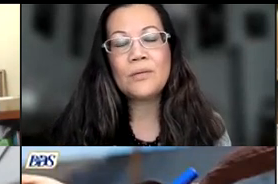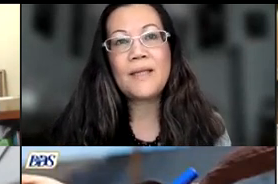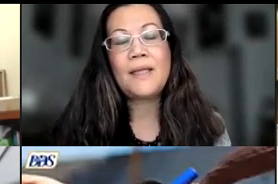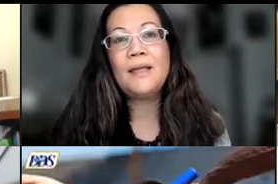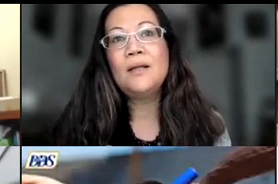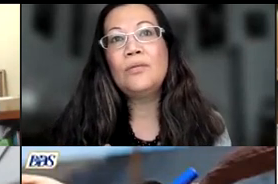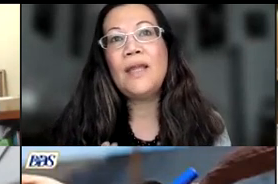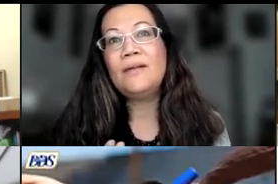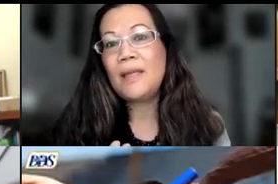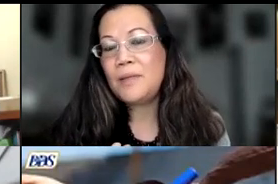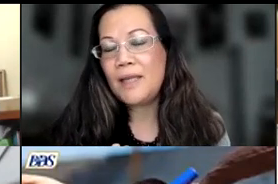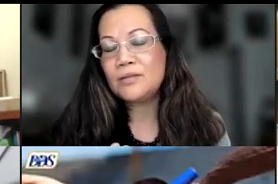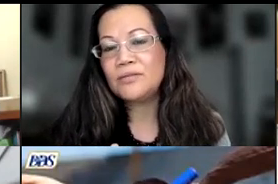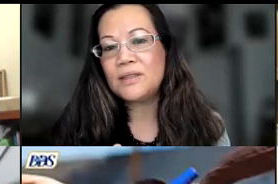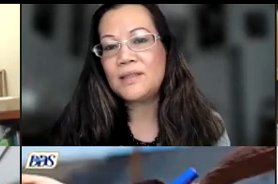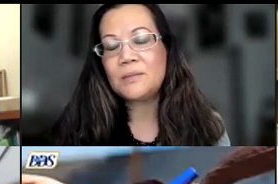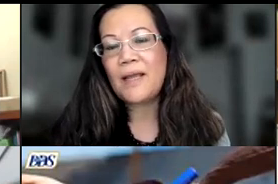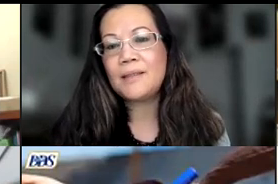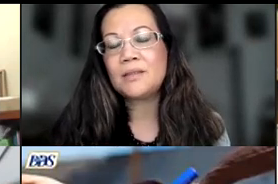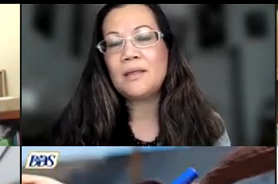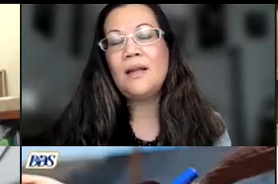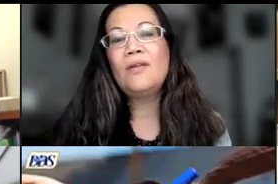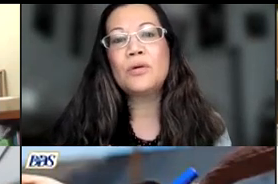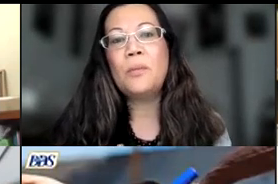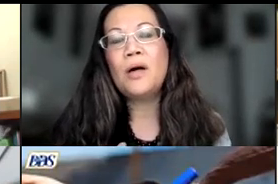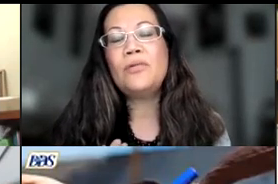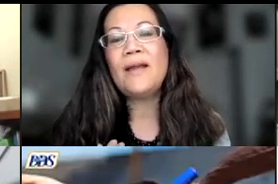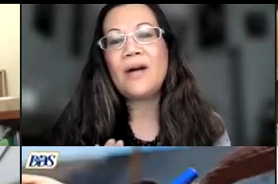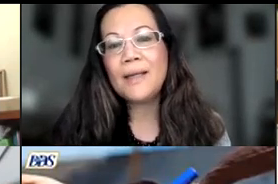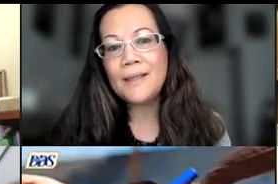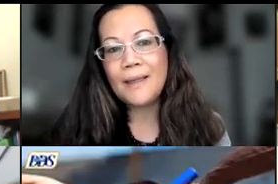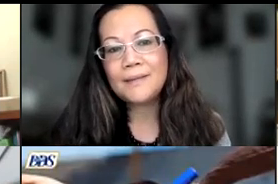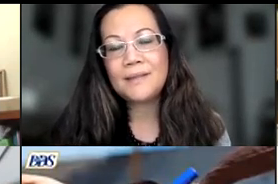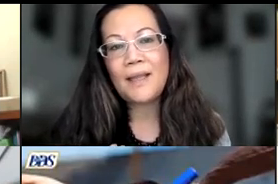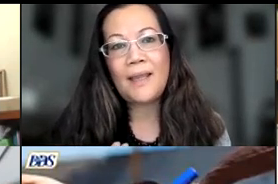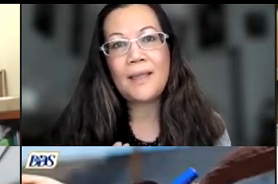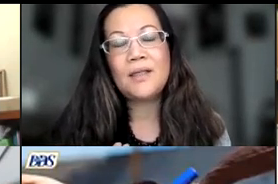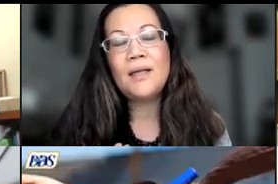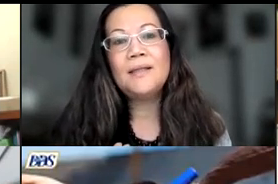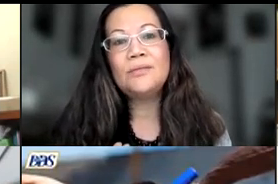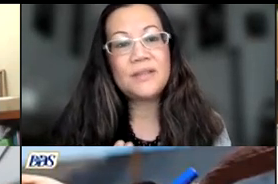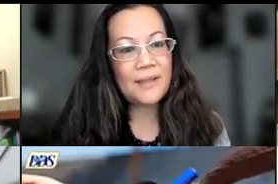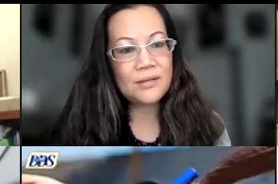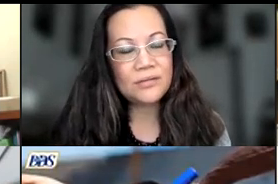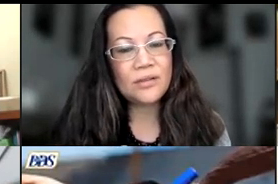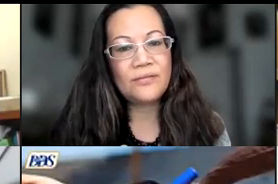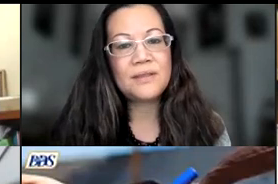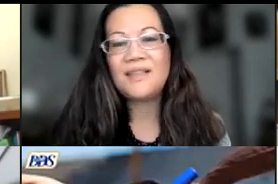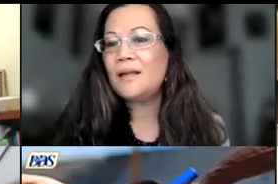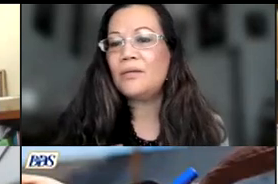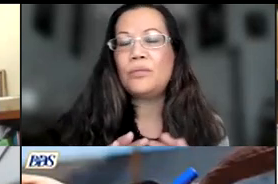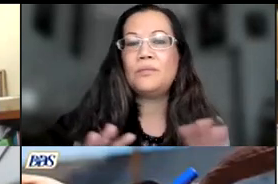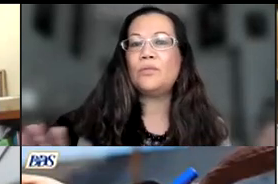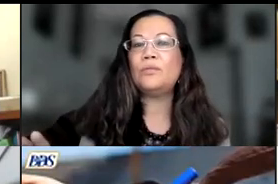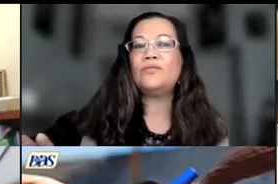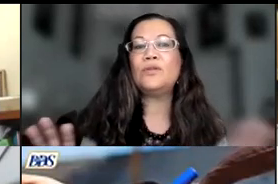already we have aba services in spanish for mong we have ils and residential service